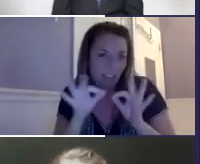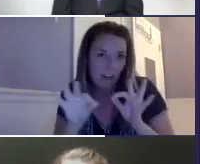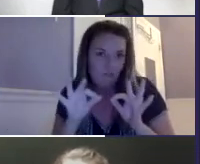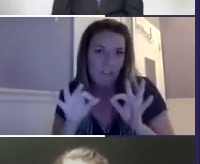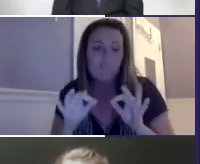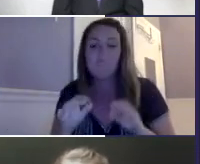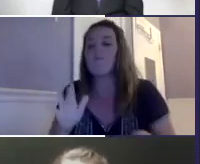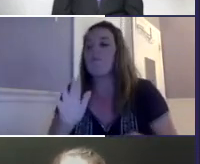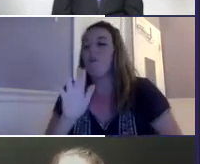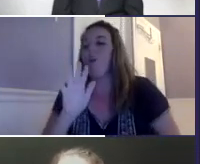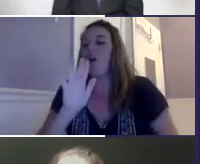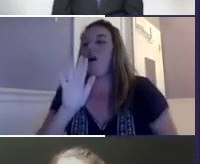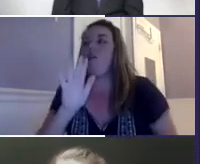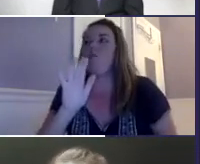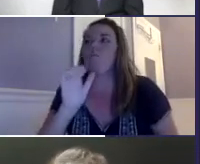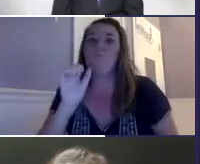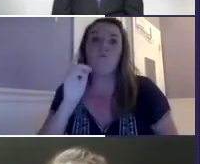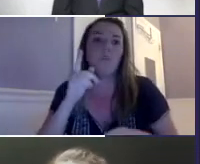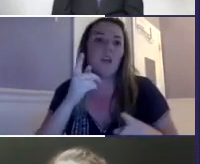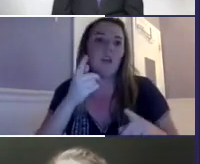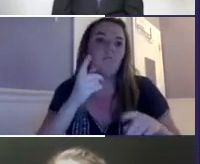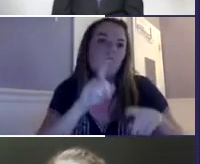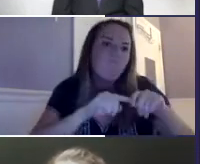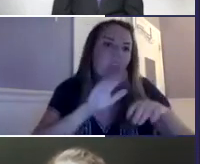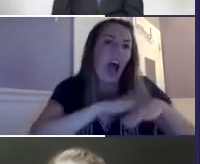exactly what CART is an acronym for, but it means live captioning.